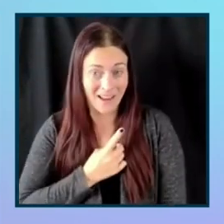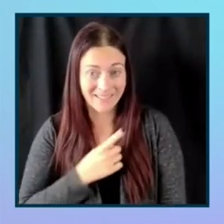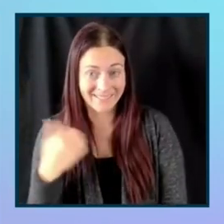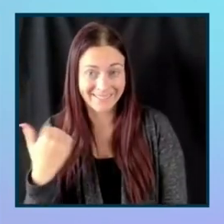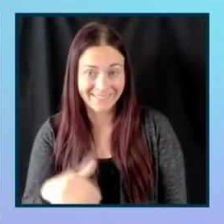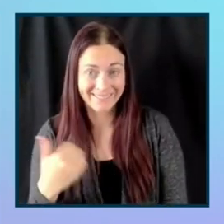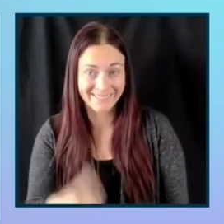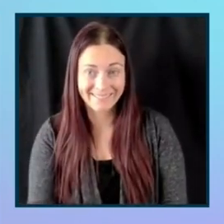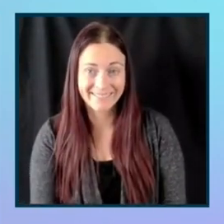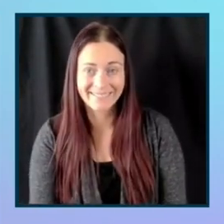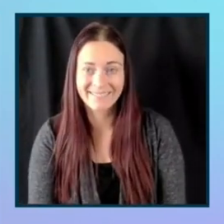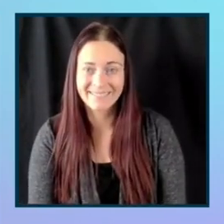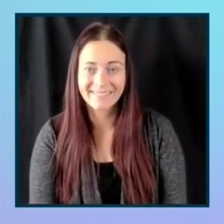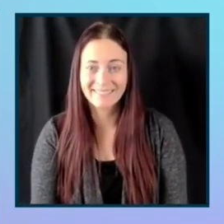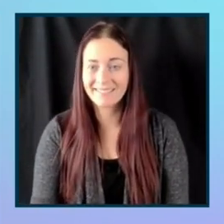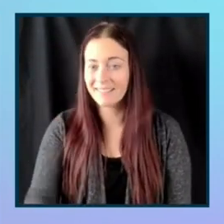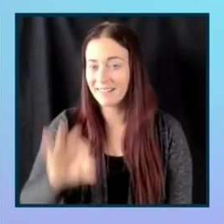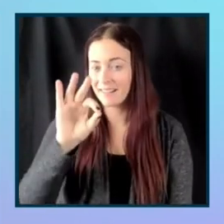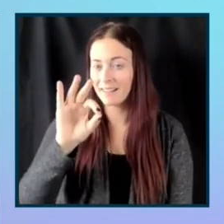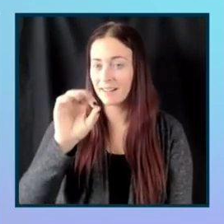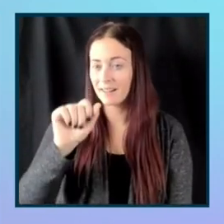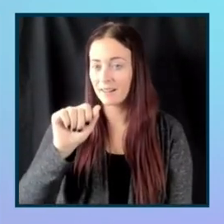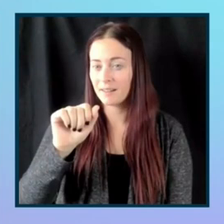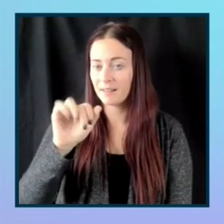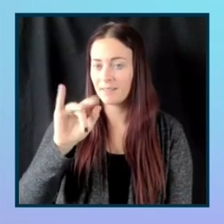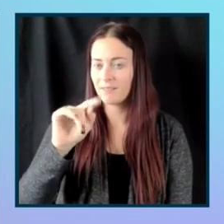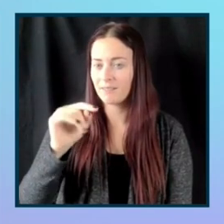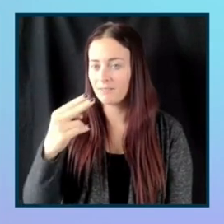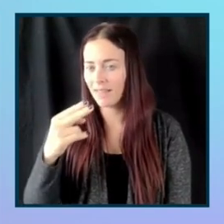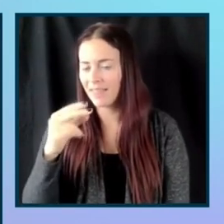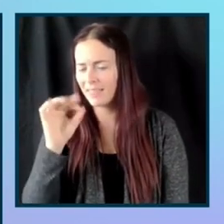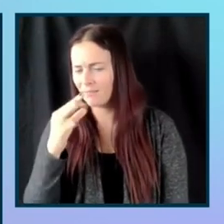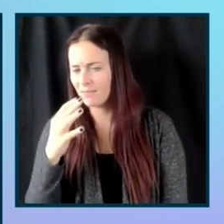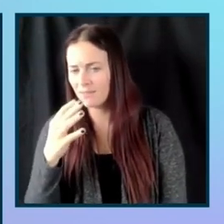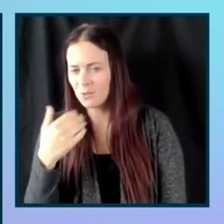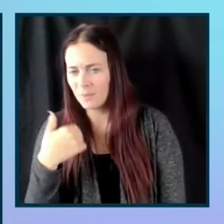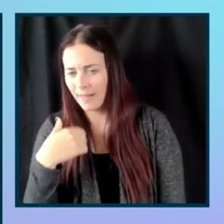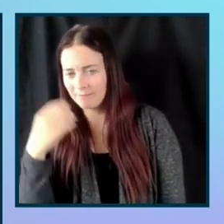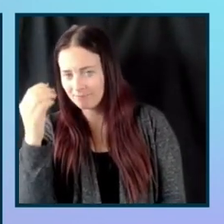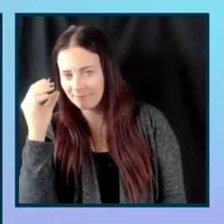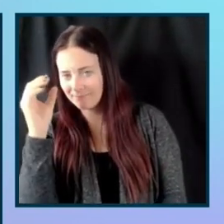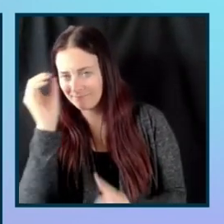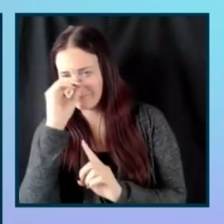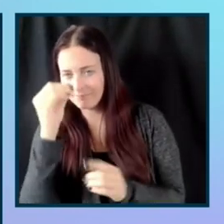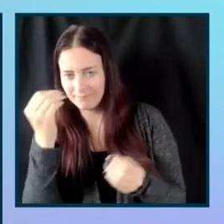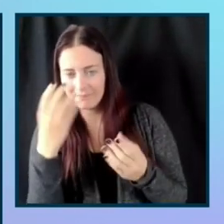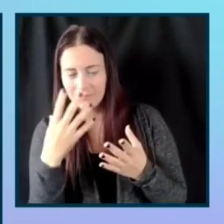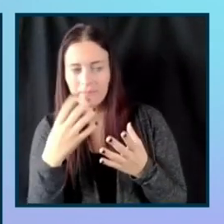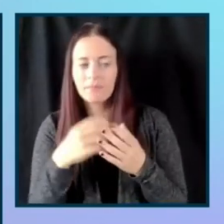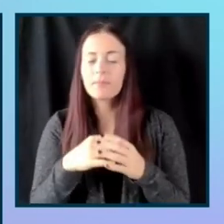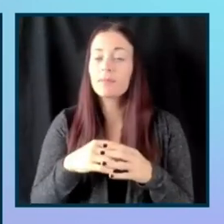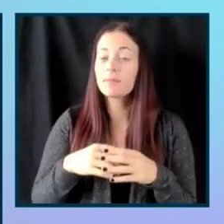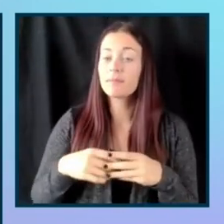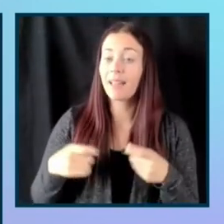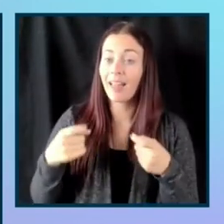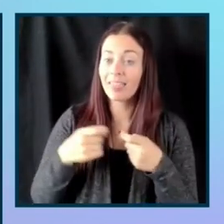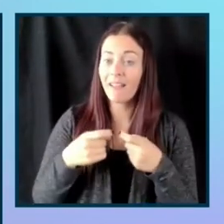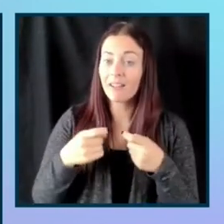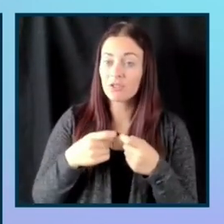Faith, free to chime in. So within electronic arts, there's a lot of